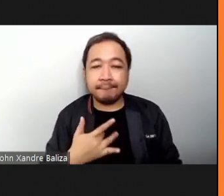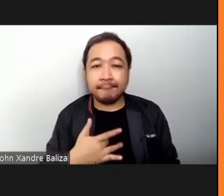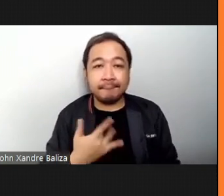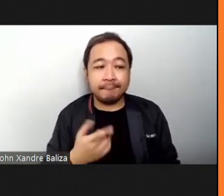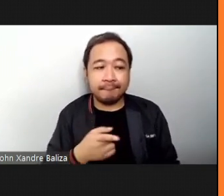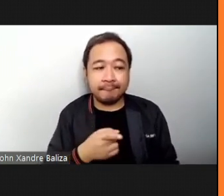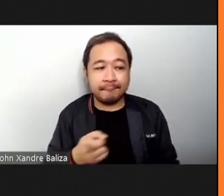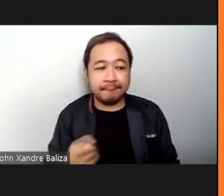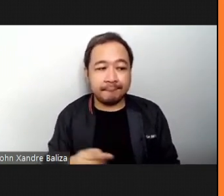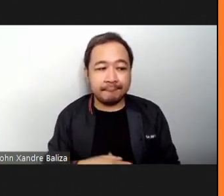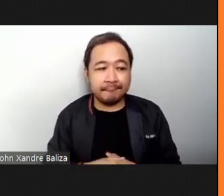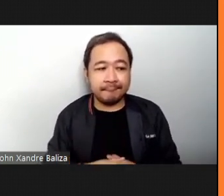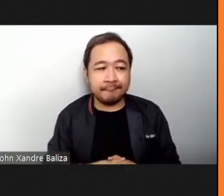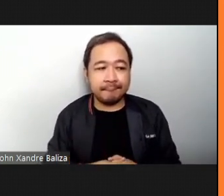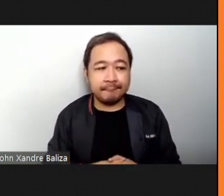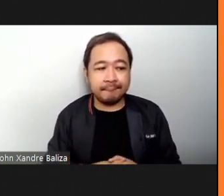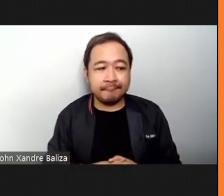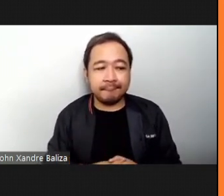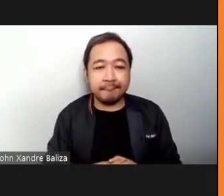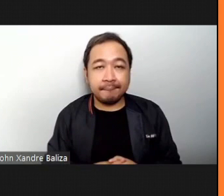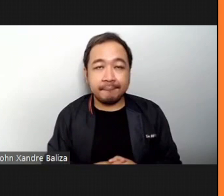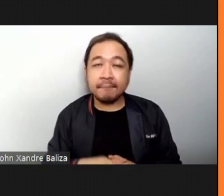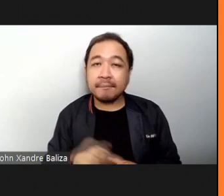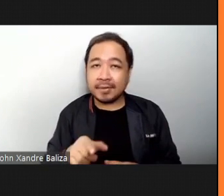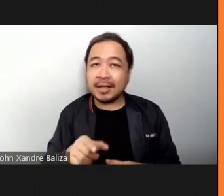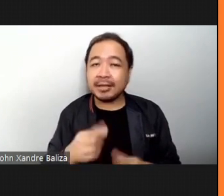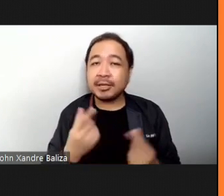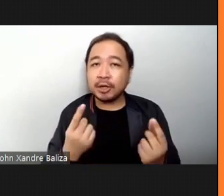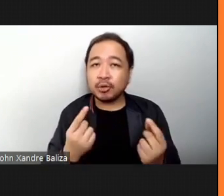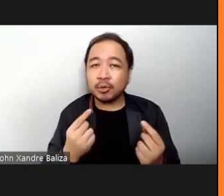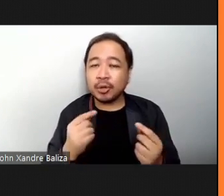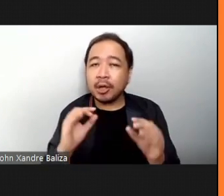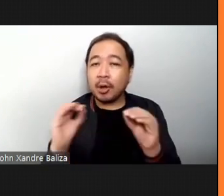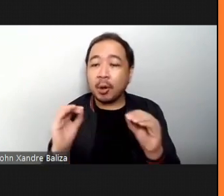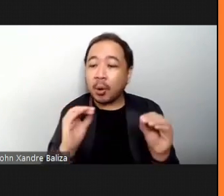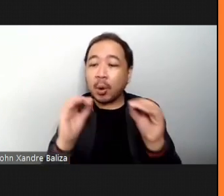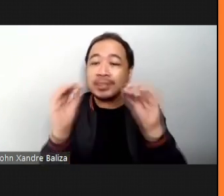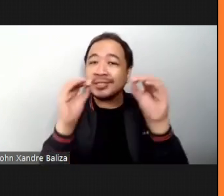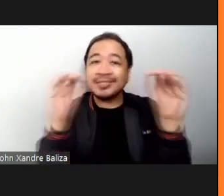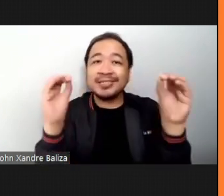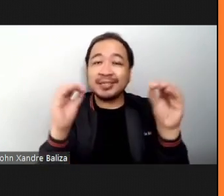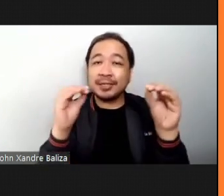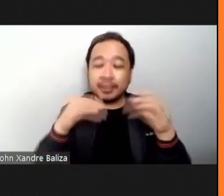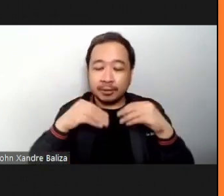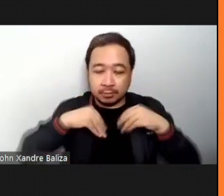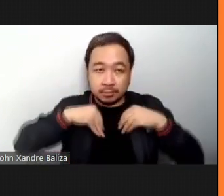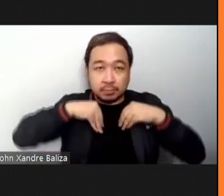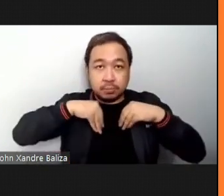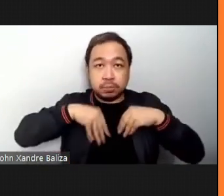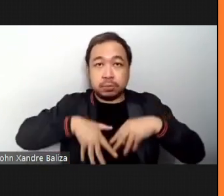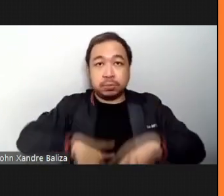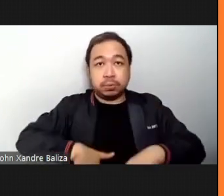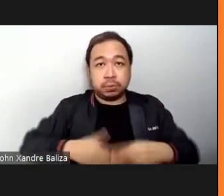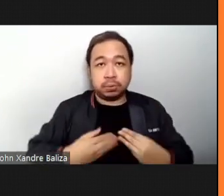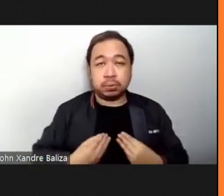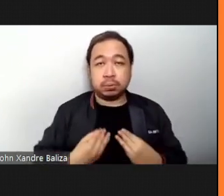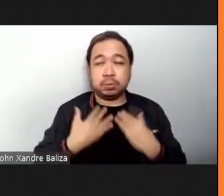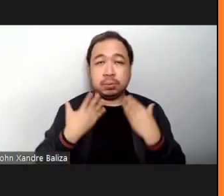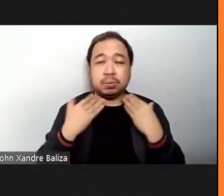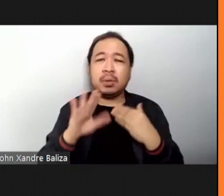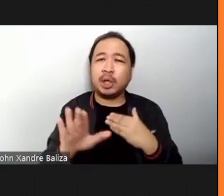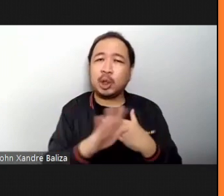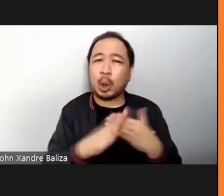And so that's intended to bring oxygen to all your tense muscles and those parts of your body